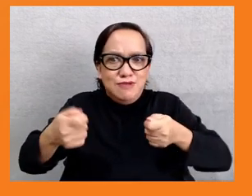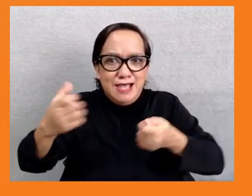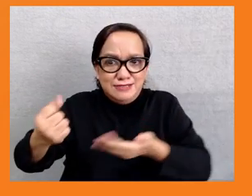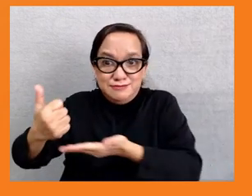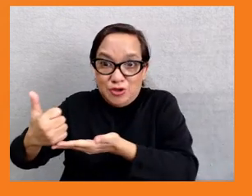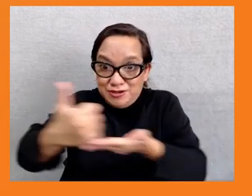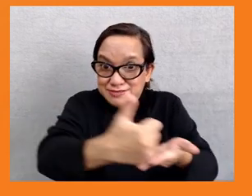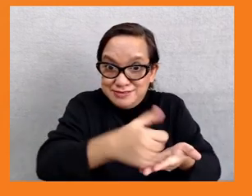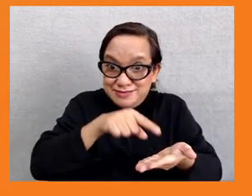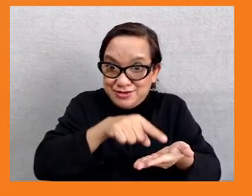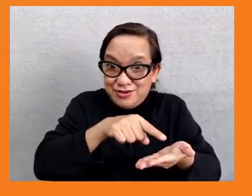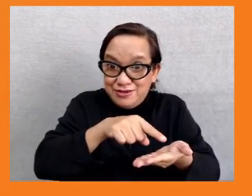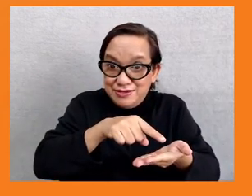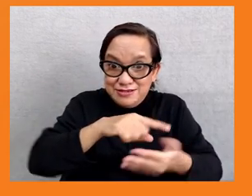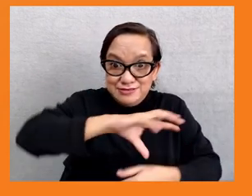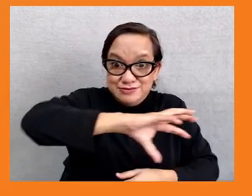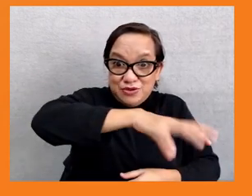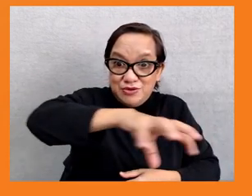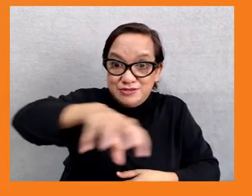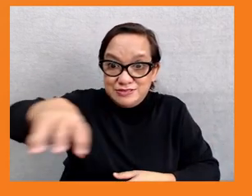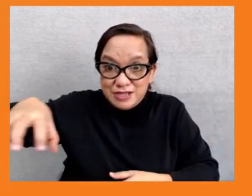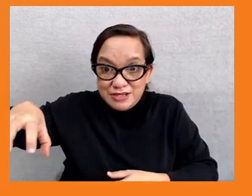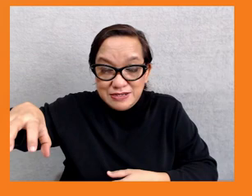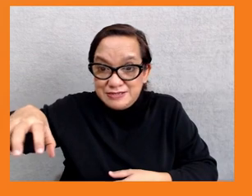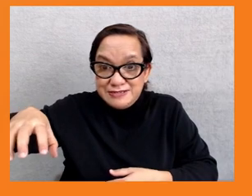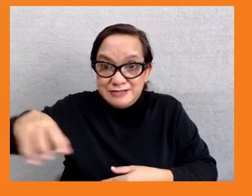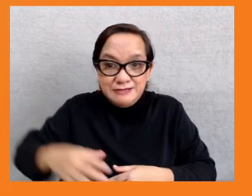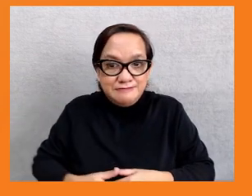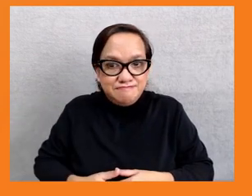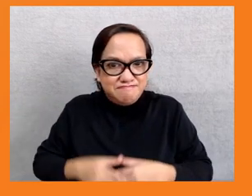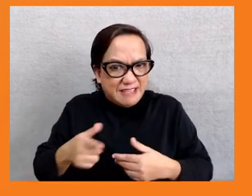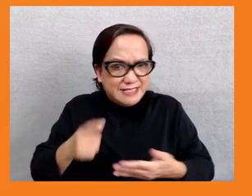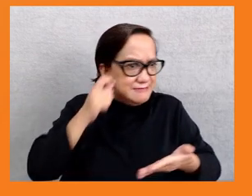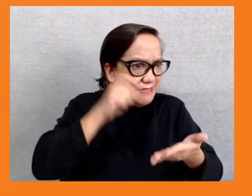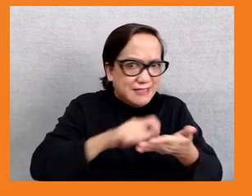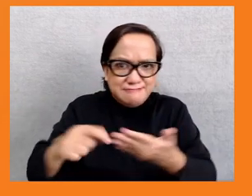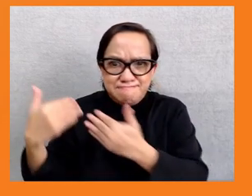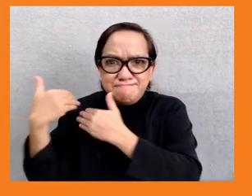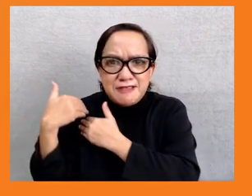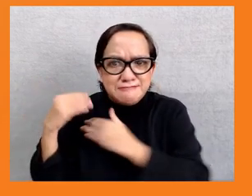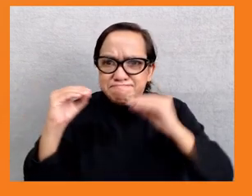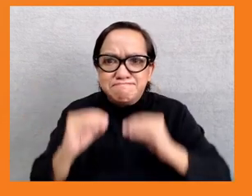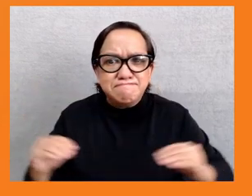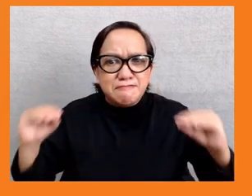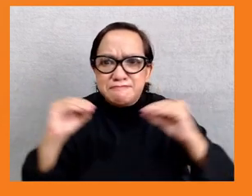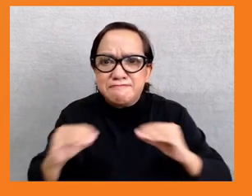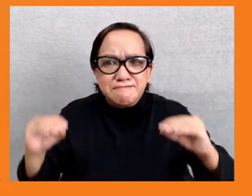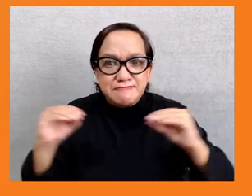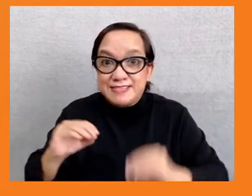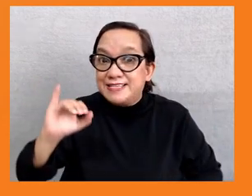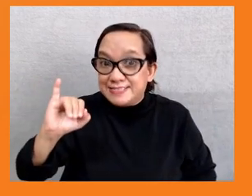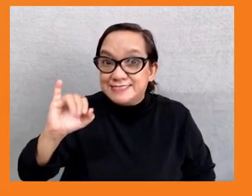himself has mentioned. There are some calls for IFI reform to have greater accountability and democratization